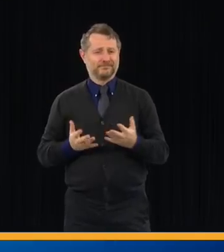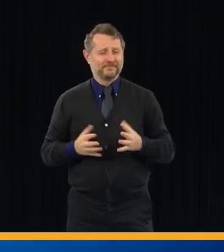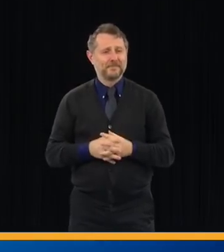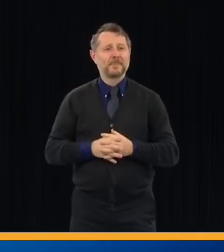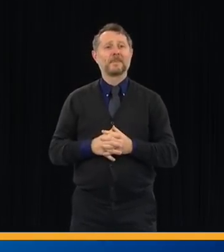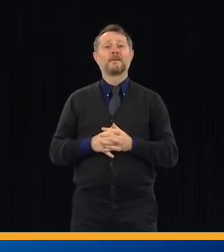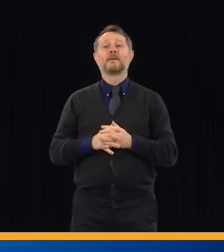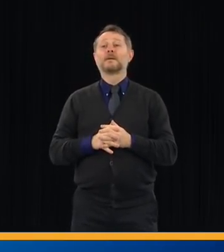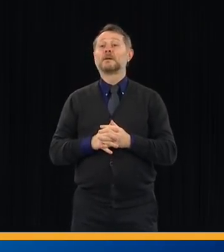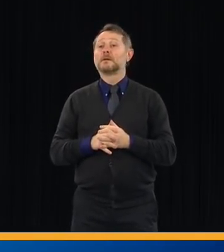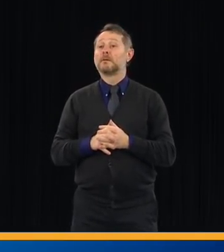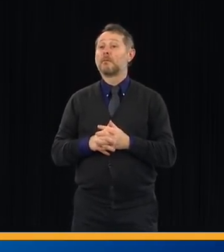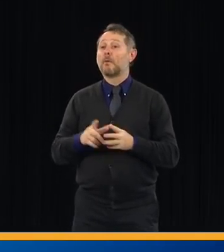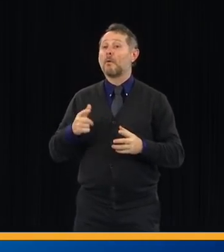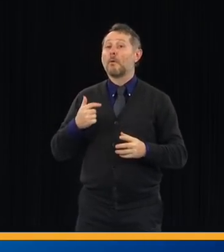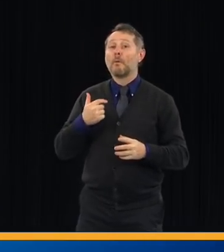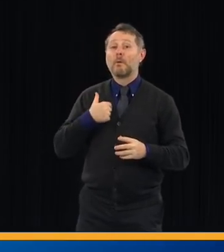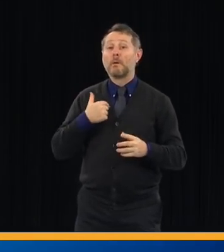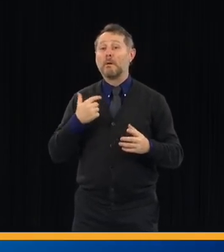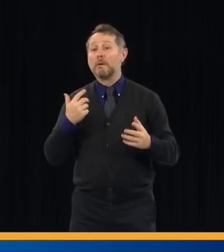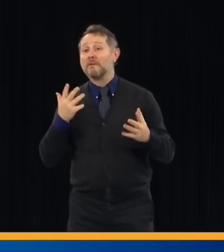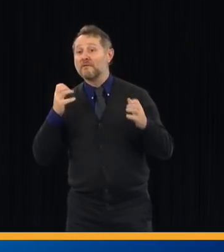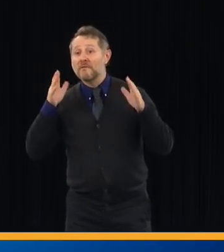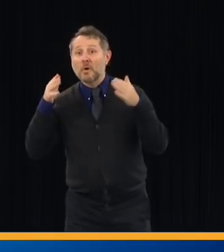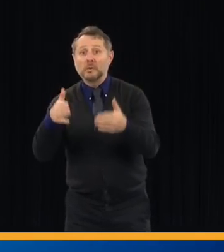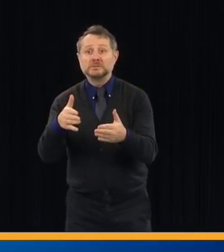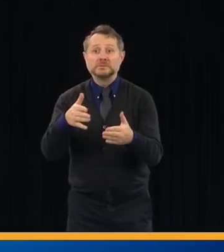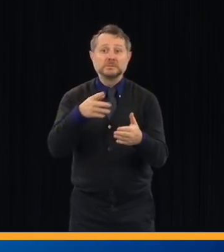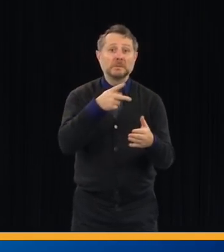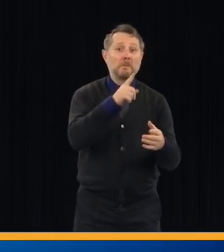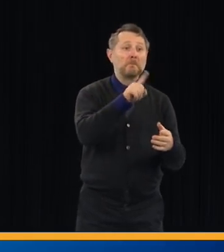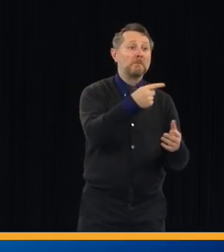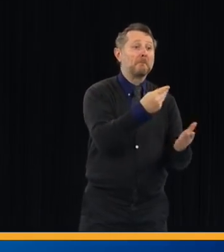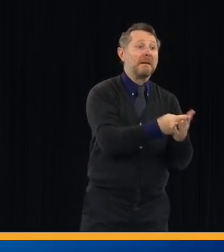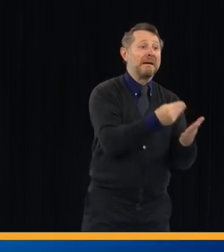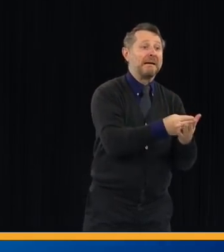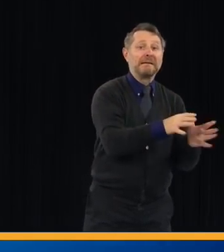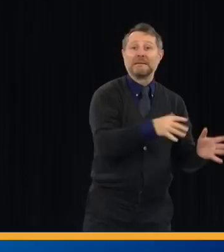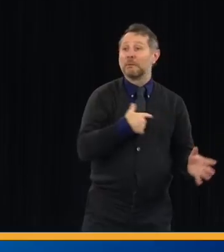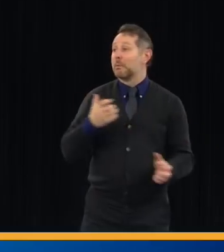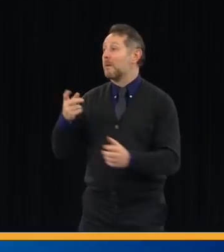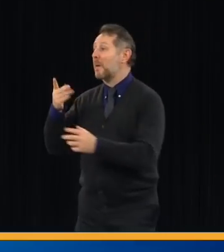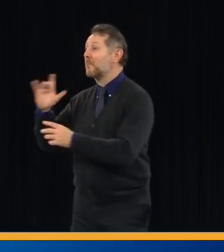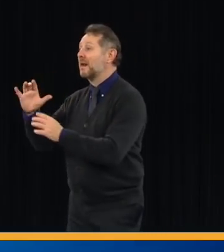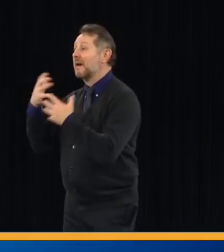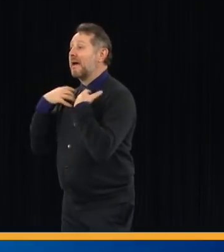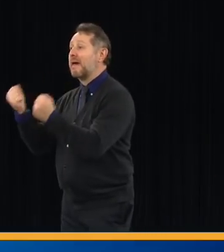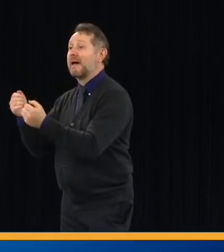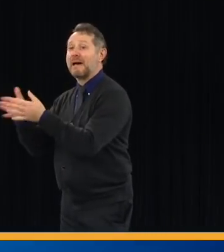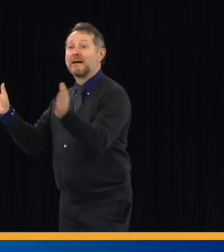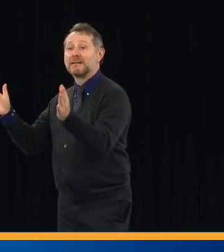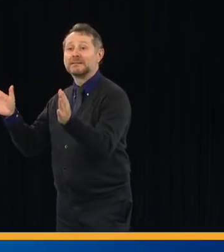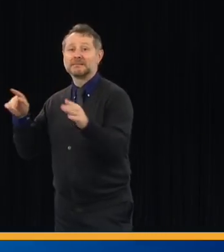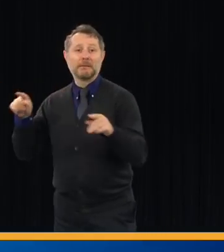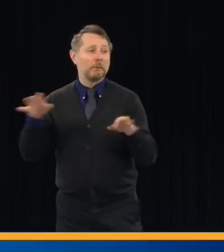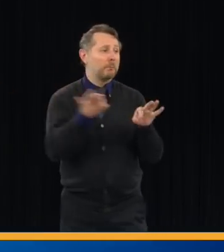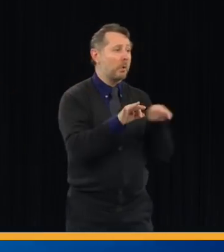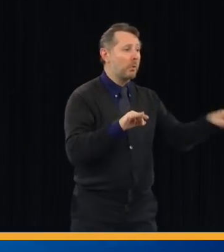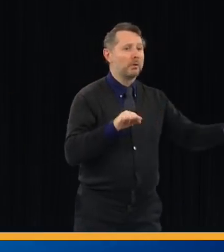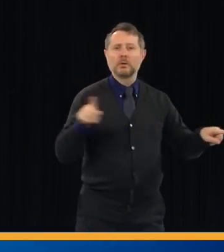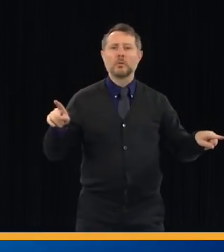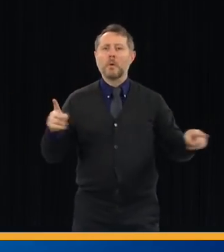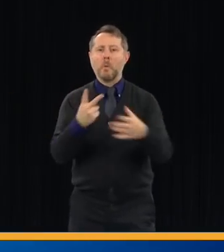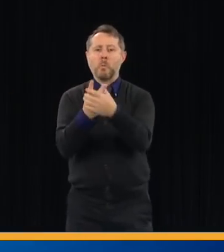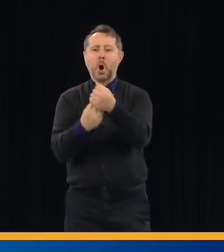a public health strategy and an economic strategy. And as governor of the state, I'm not going to pick